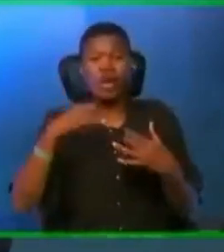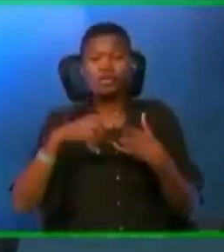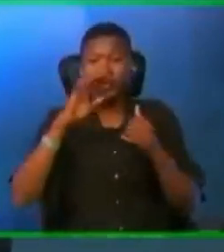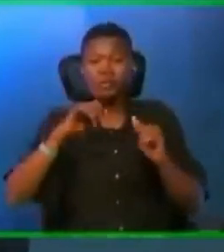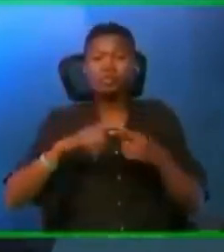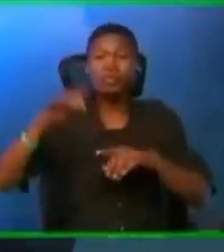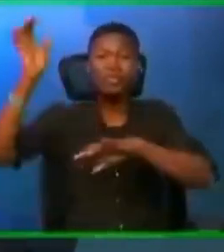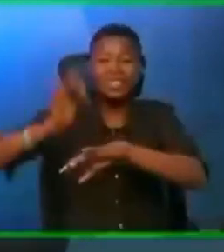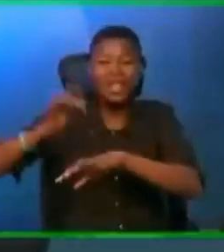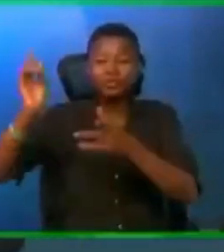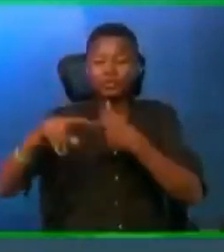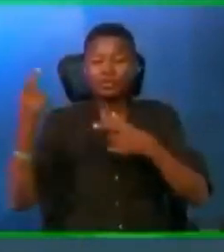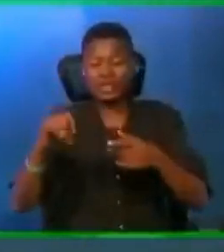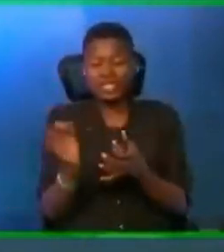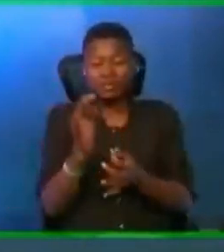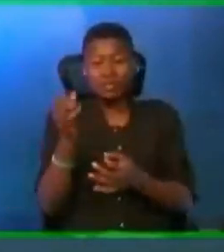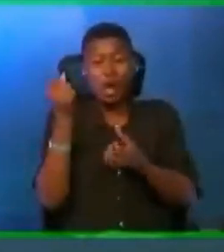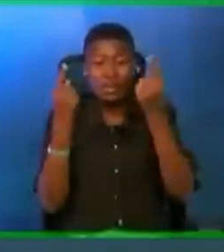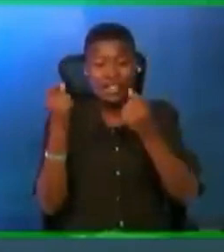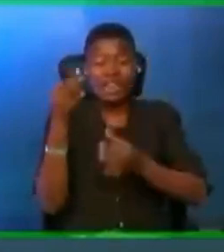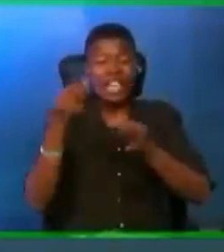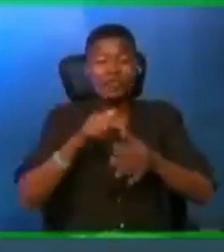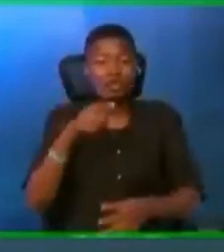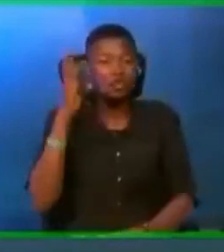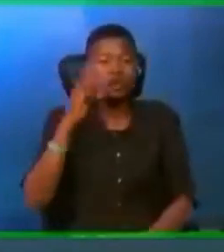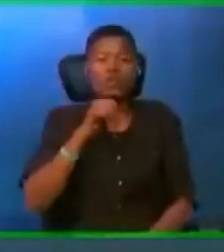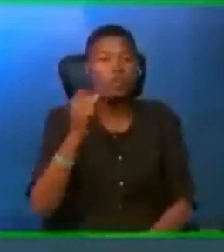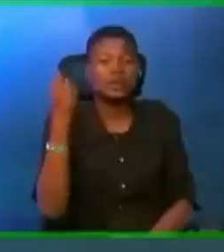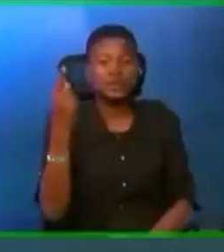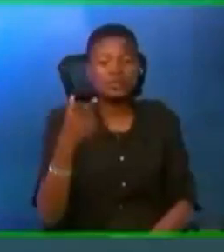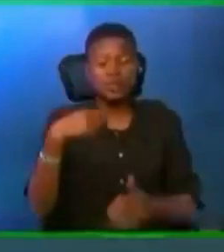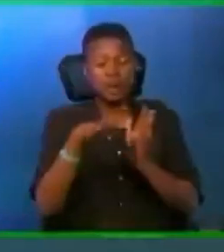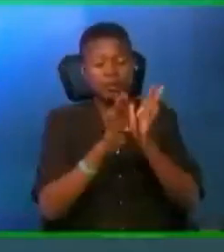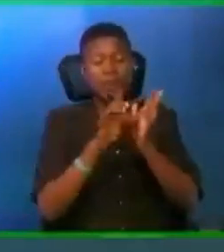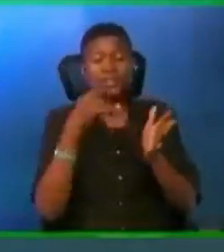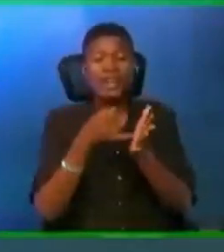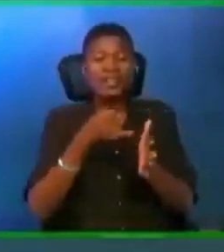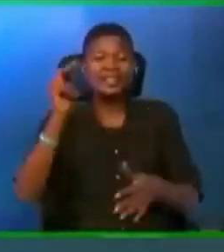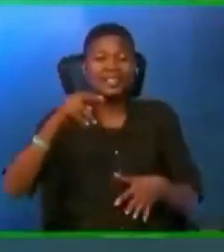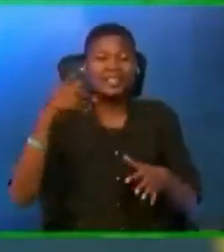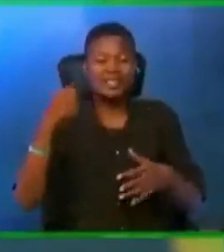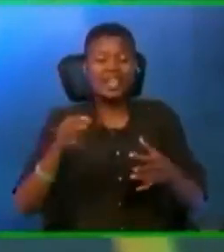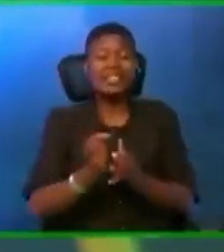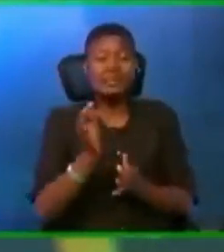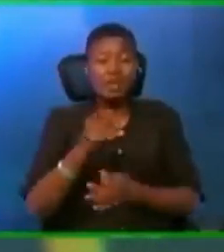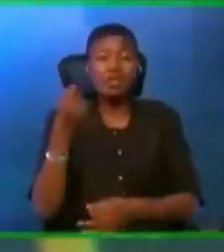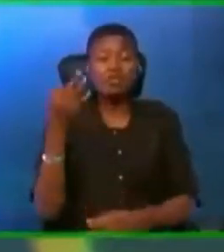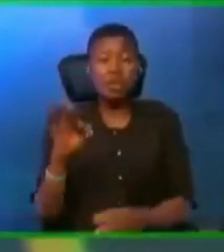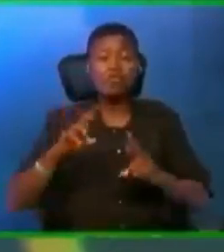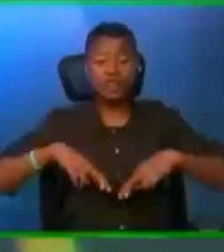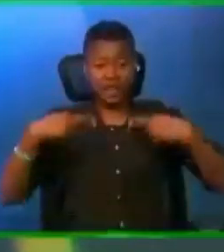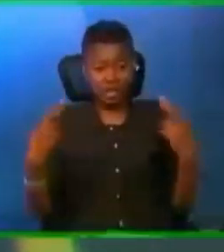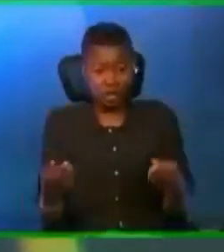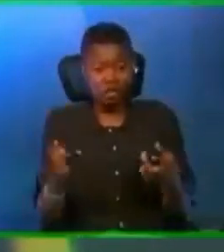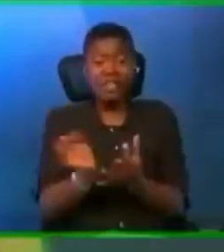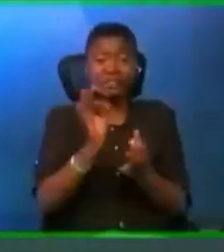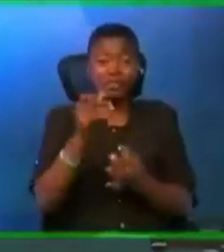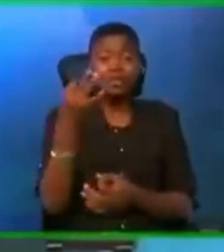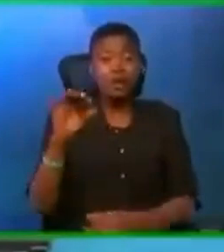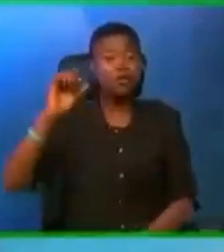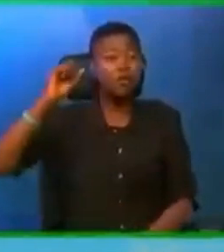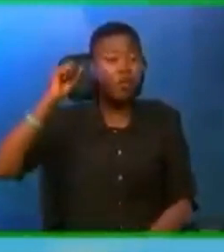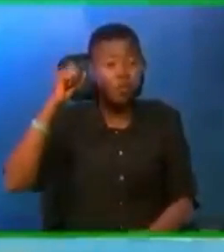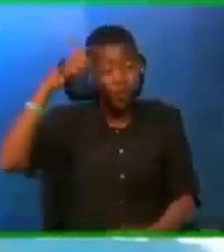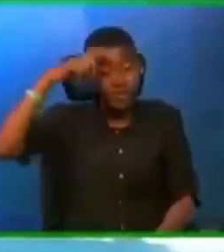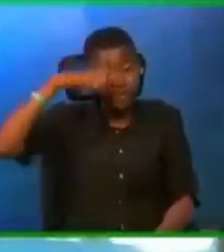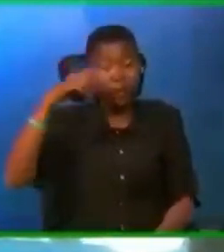to enter into the knowledge of him. The Bible says it will require the spirit of revelation and the spirit of wisdom in order for us to enter into